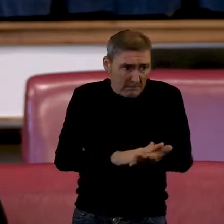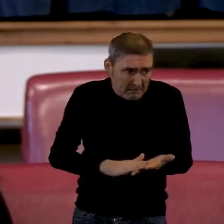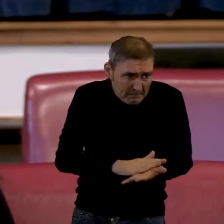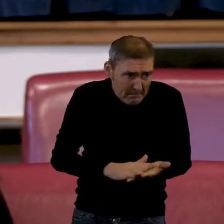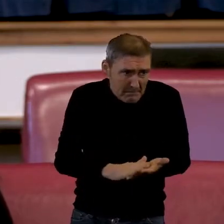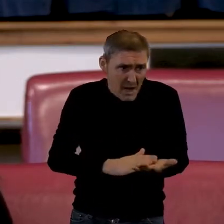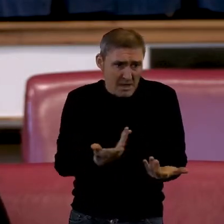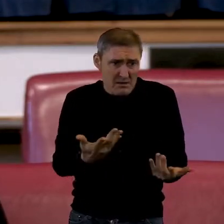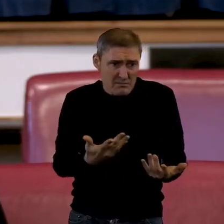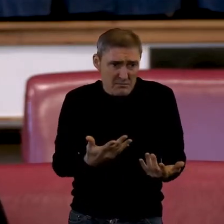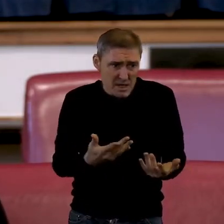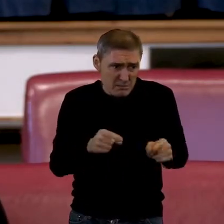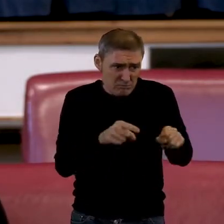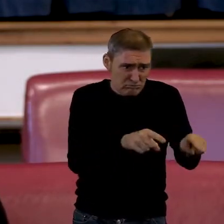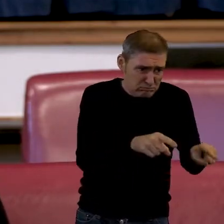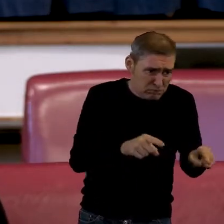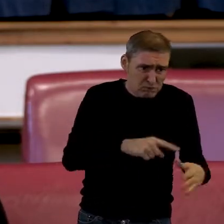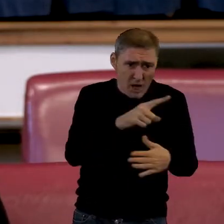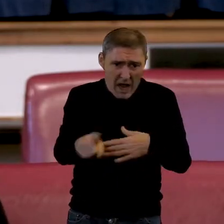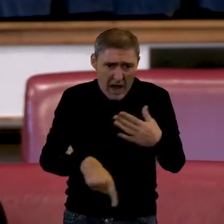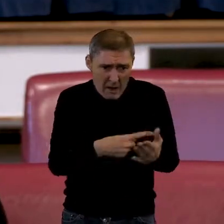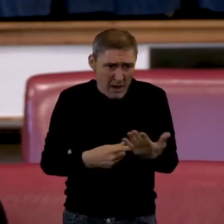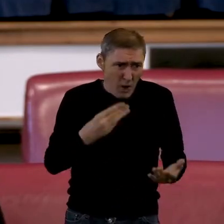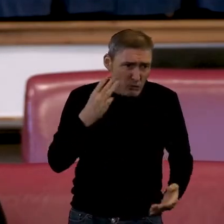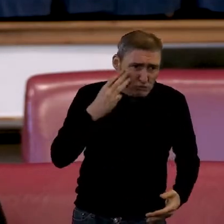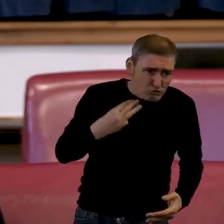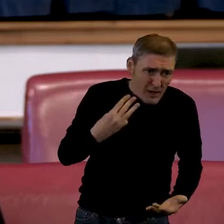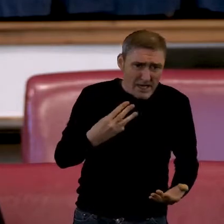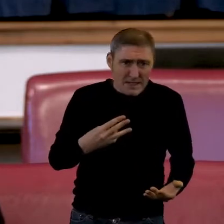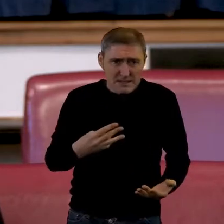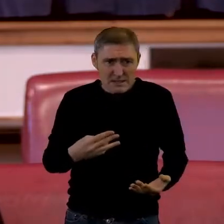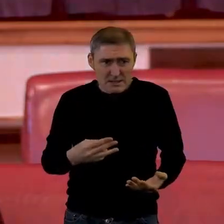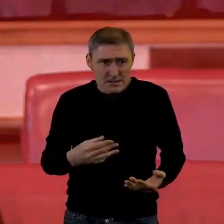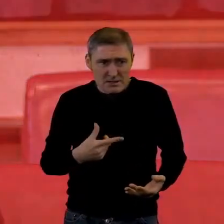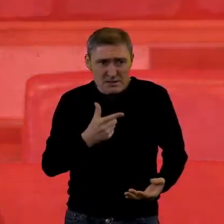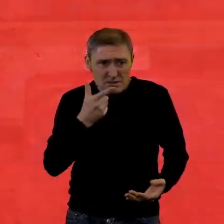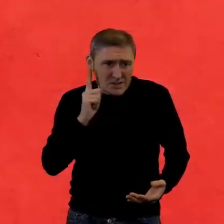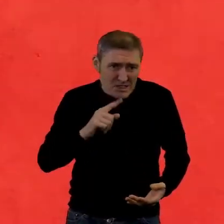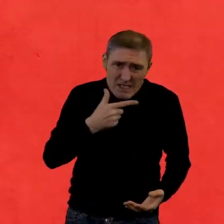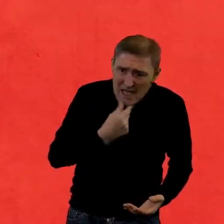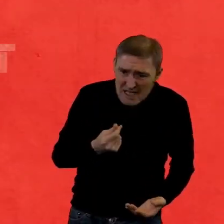if you've got a disability, your religion. They've made it very, very personal to you.